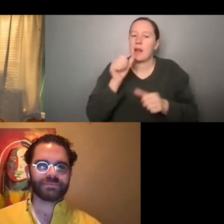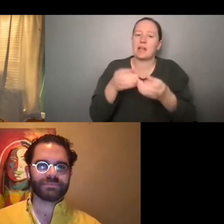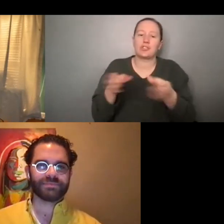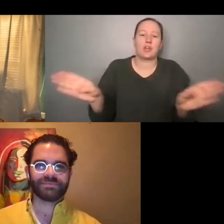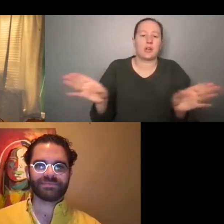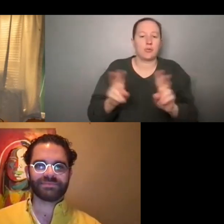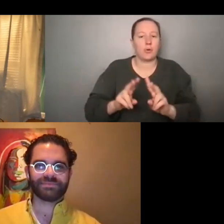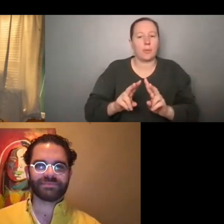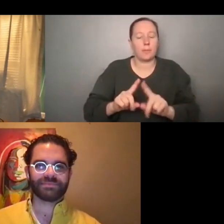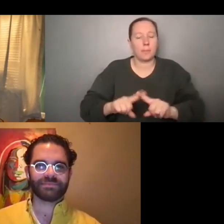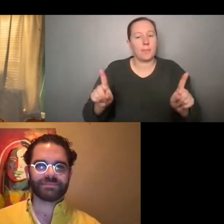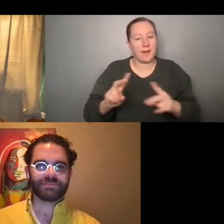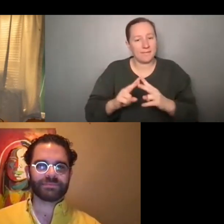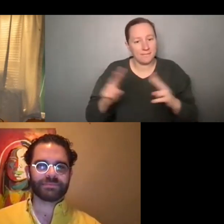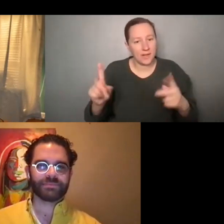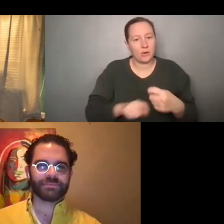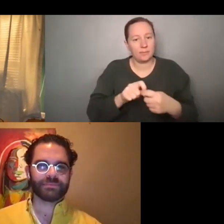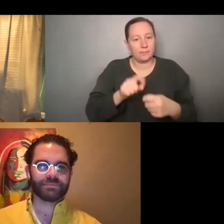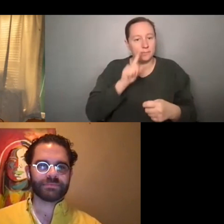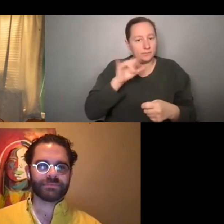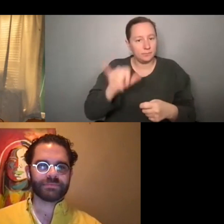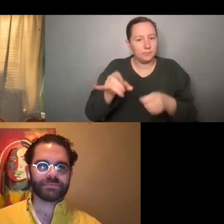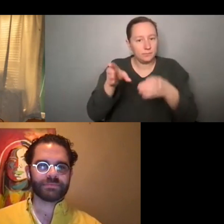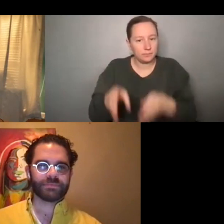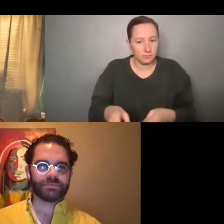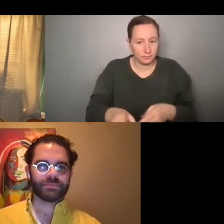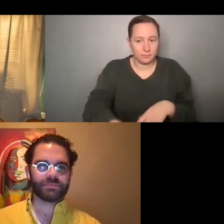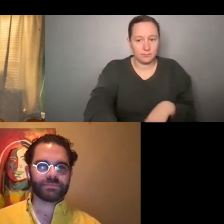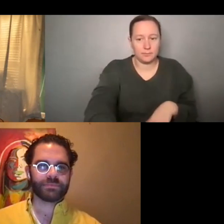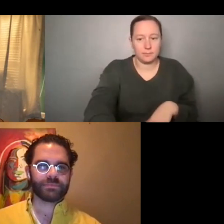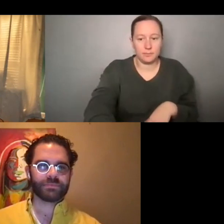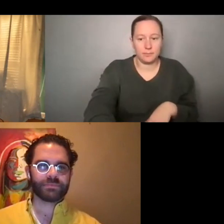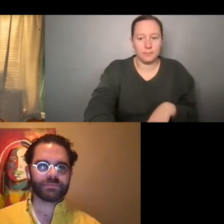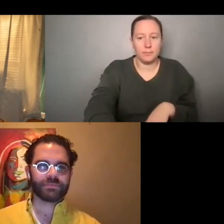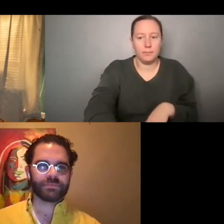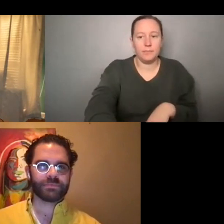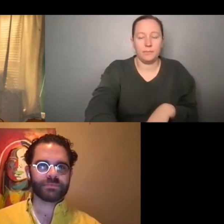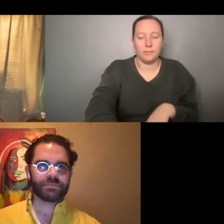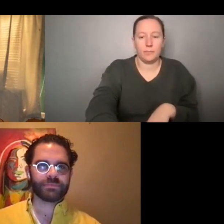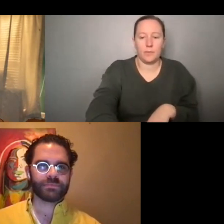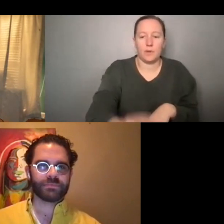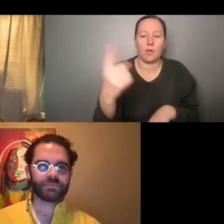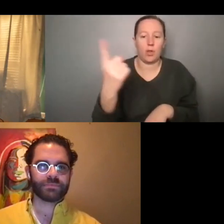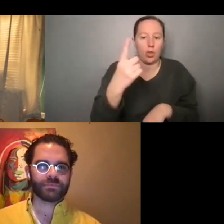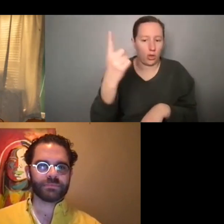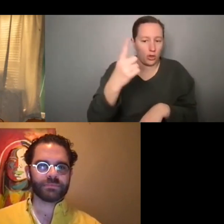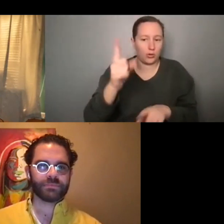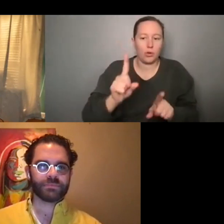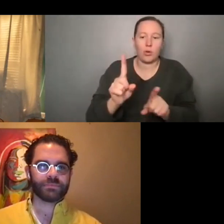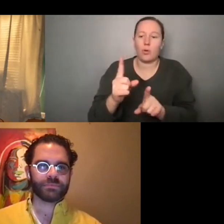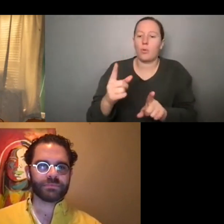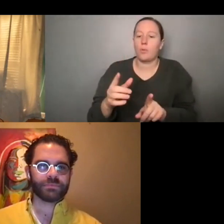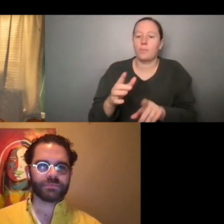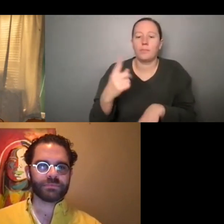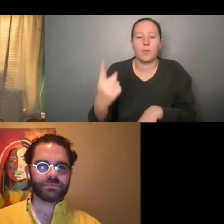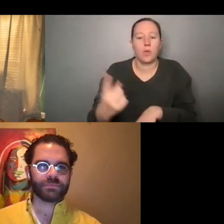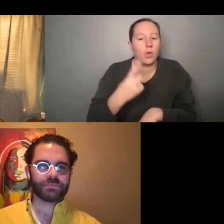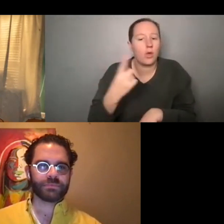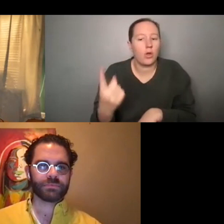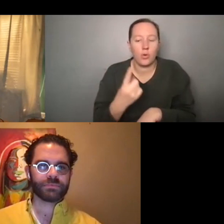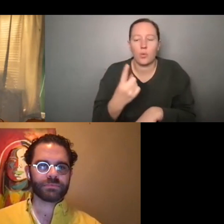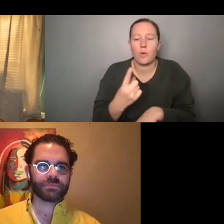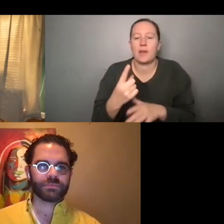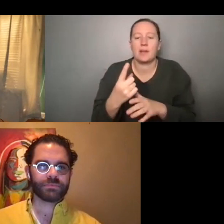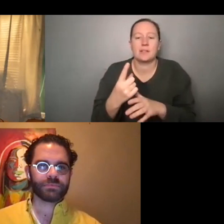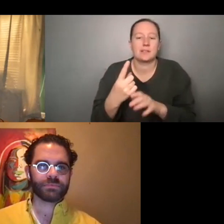that are very specific to that person. And then also always made a note to, um, send thank